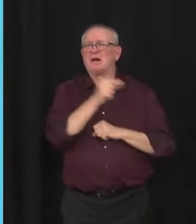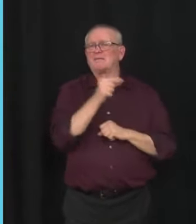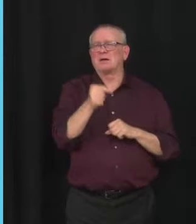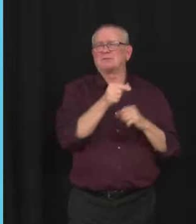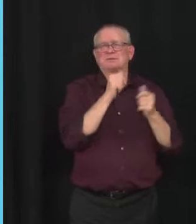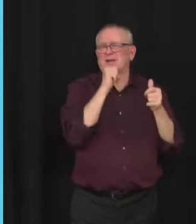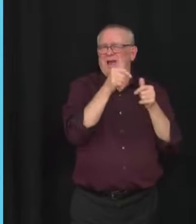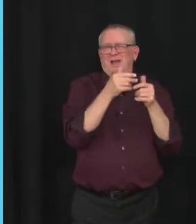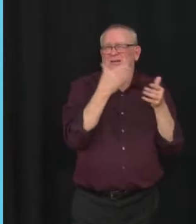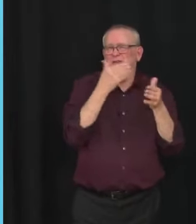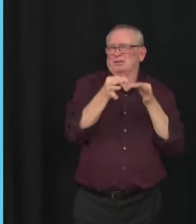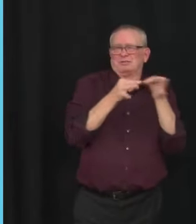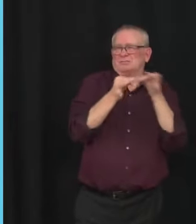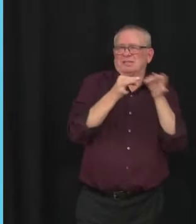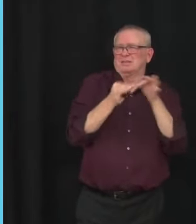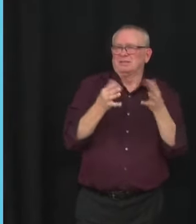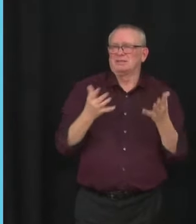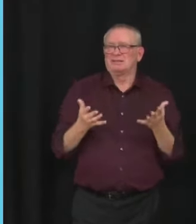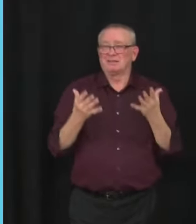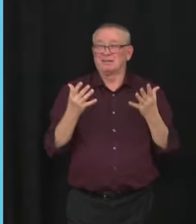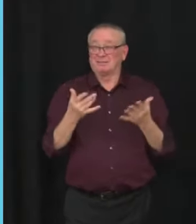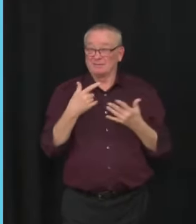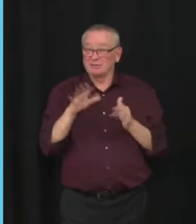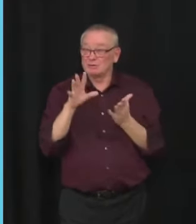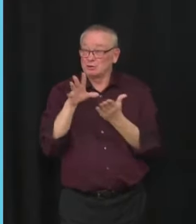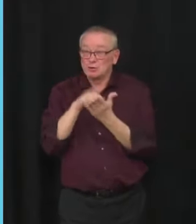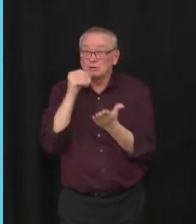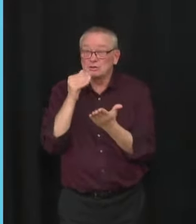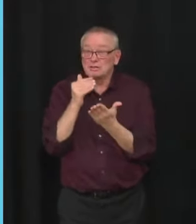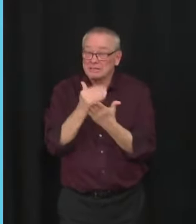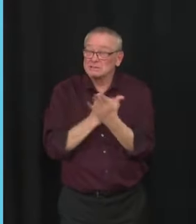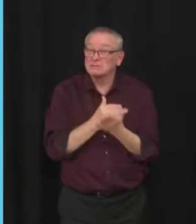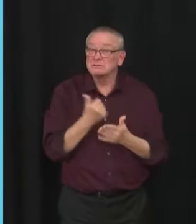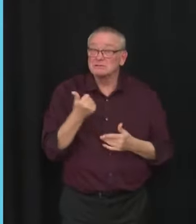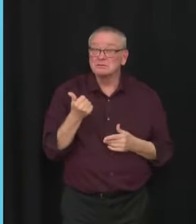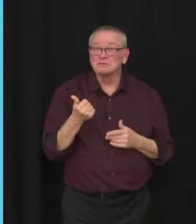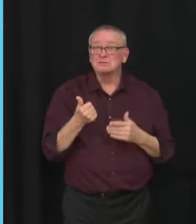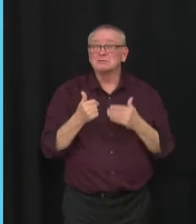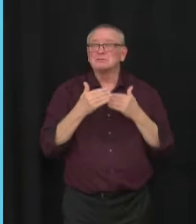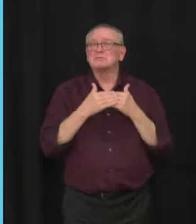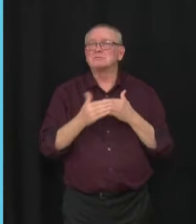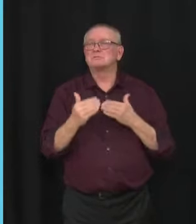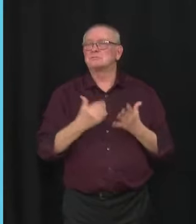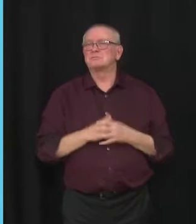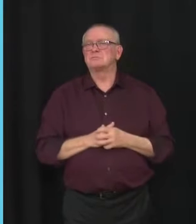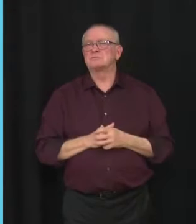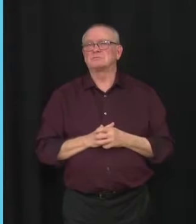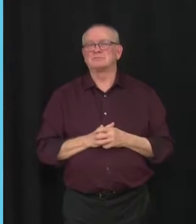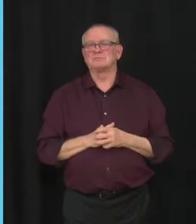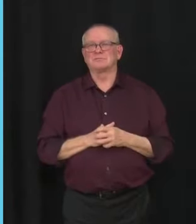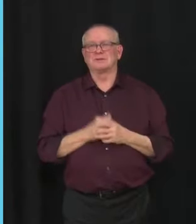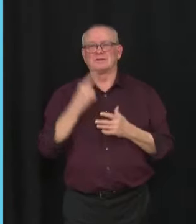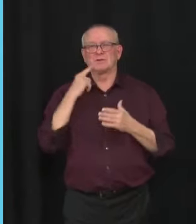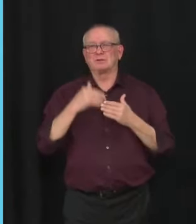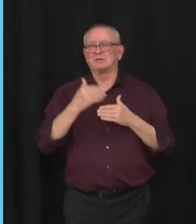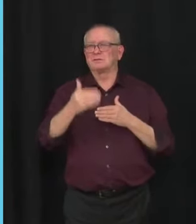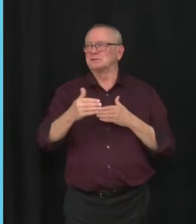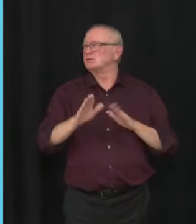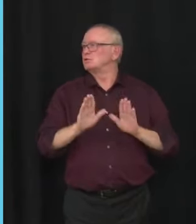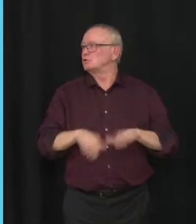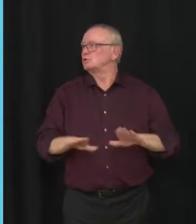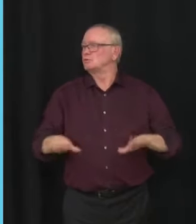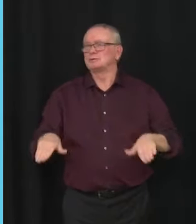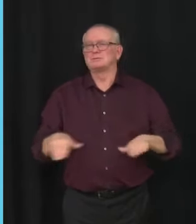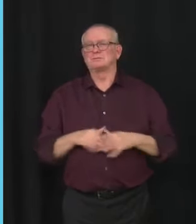rollout? Well, thanks for the question. So the initial rollout will be able to get and we anticipate roughly 50%